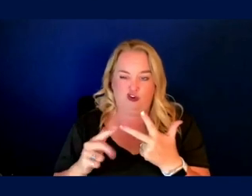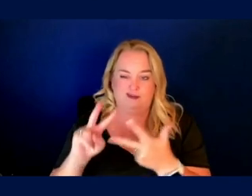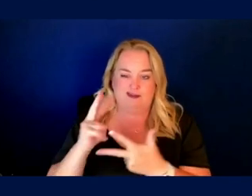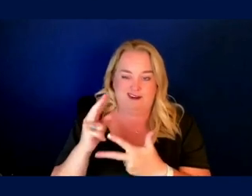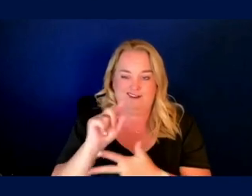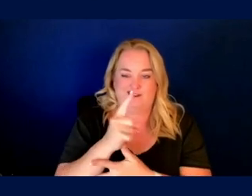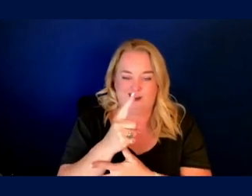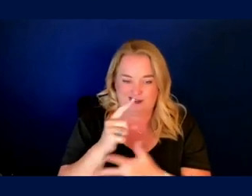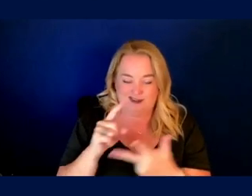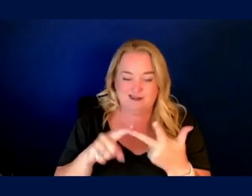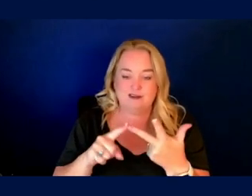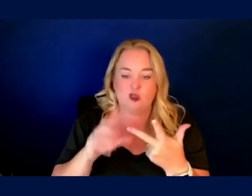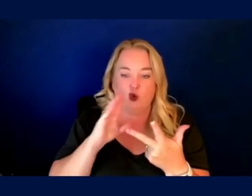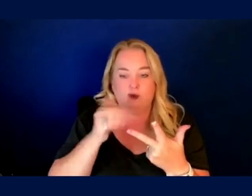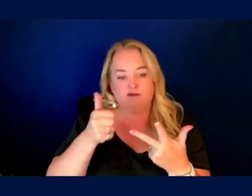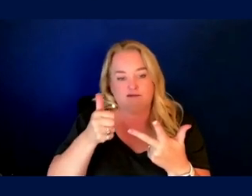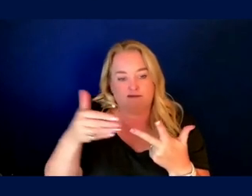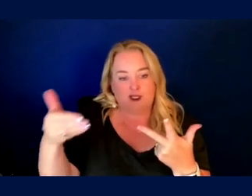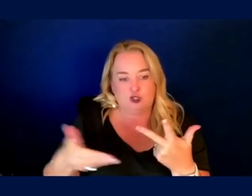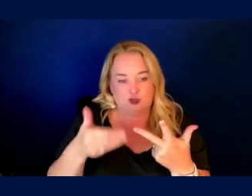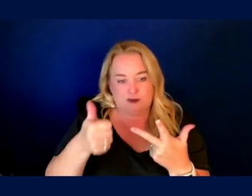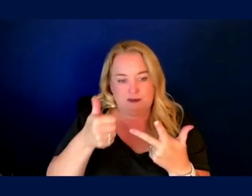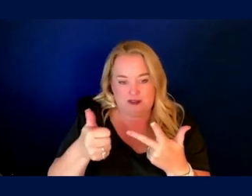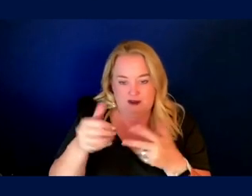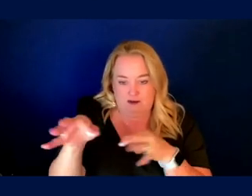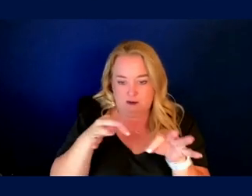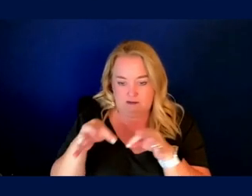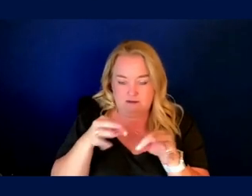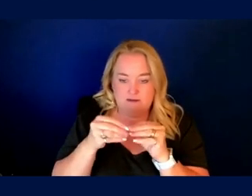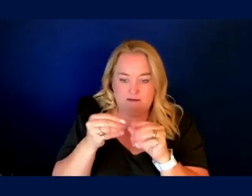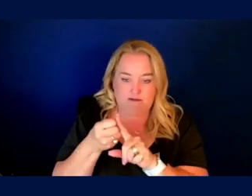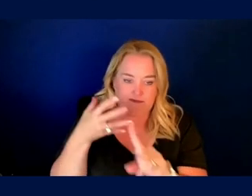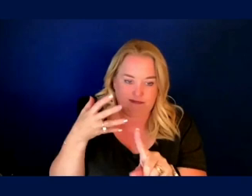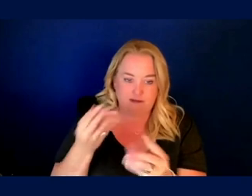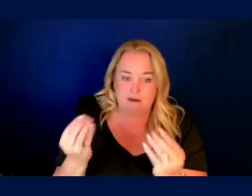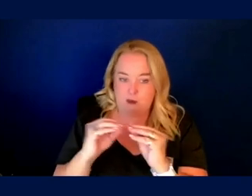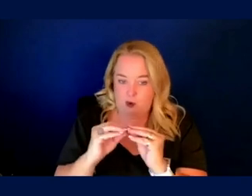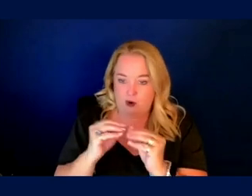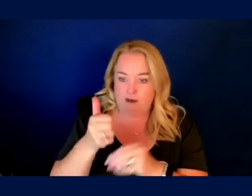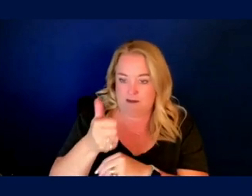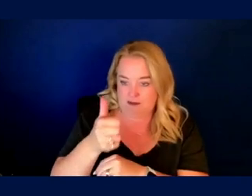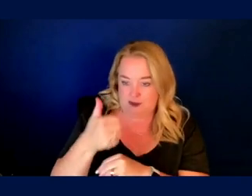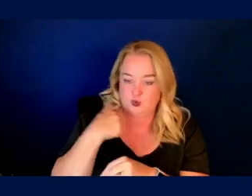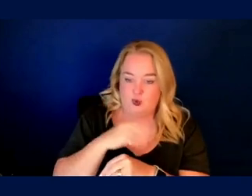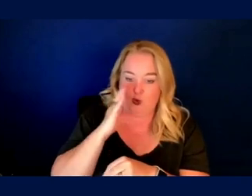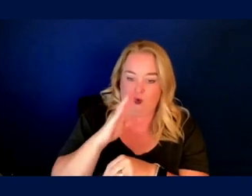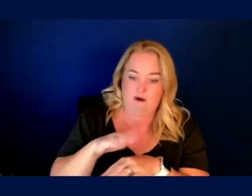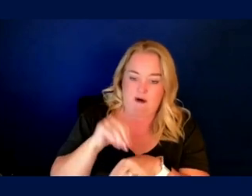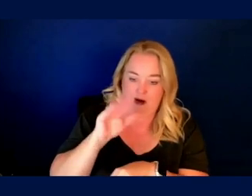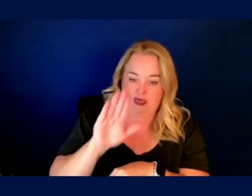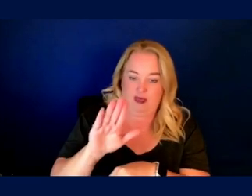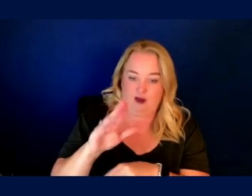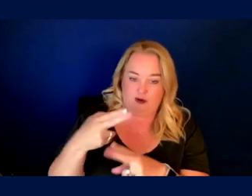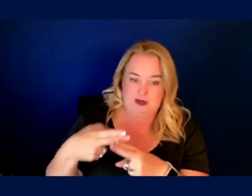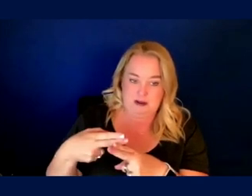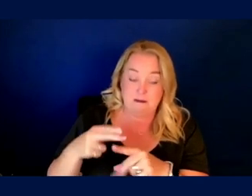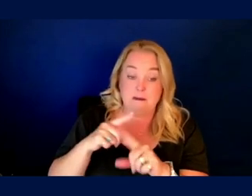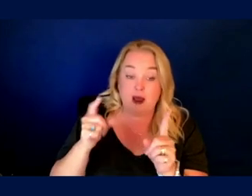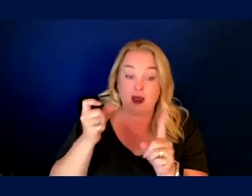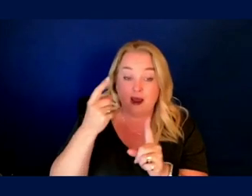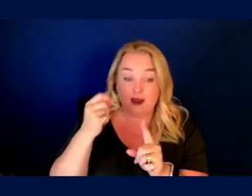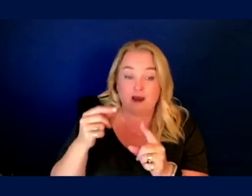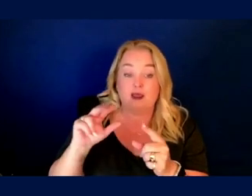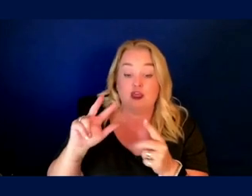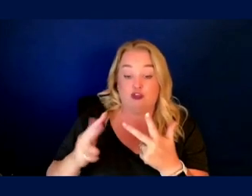introduce themselves in more detail as we call upon them to speak. So again, in